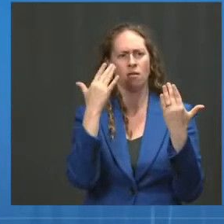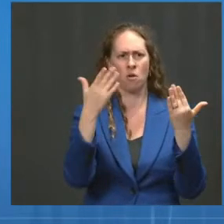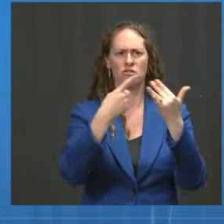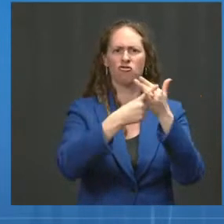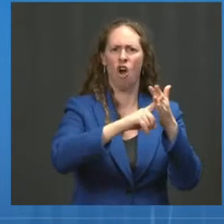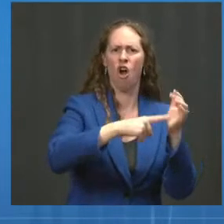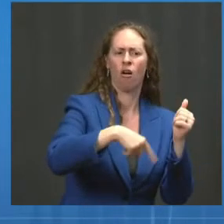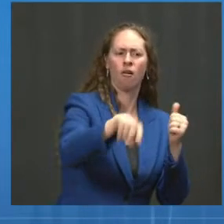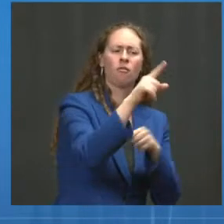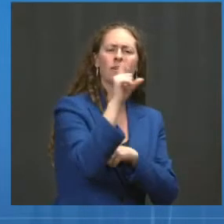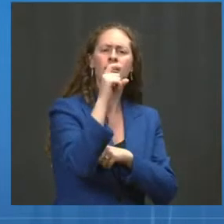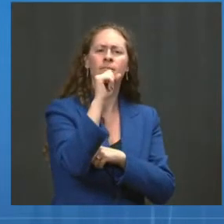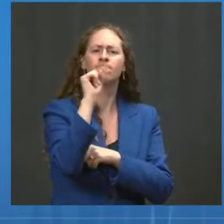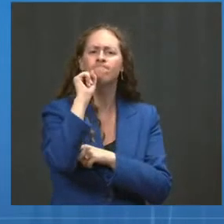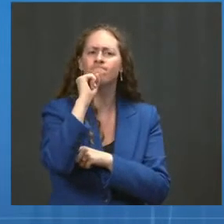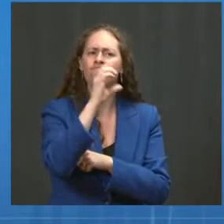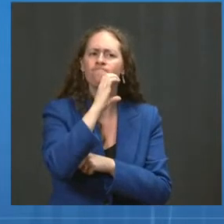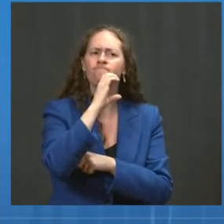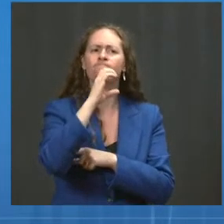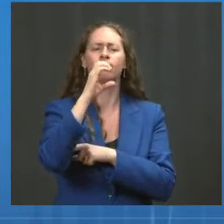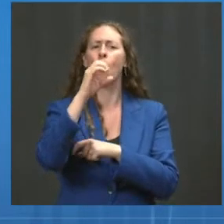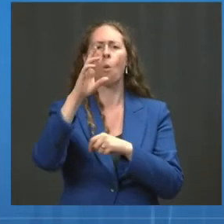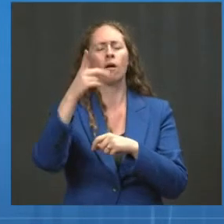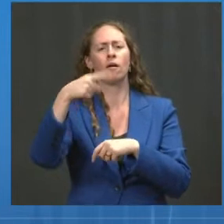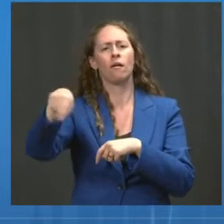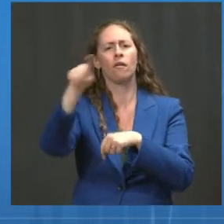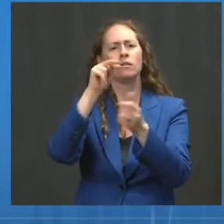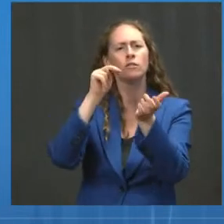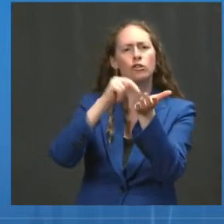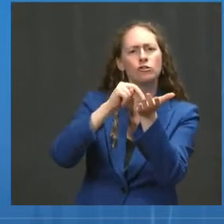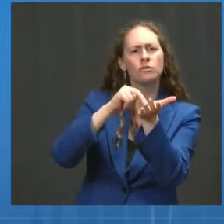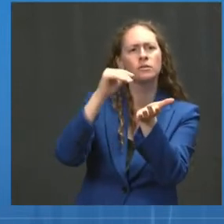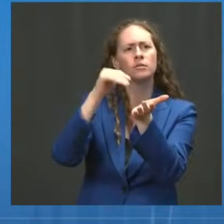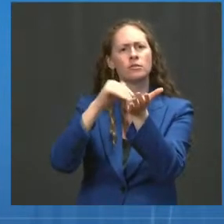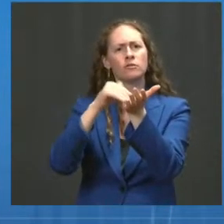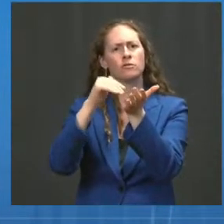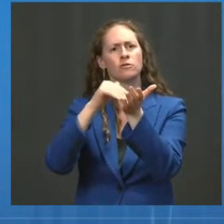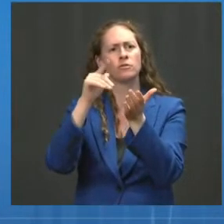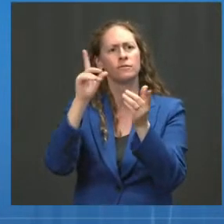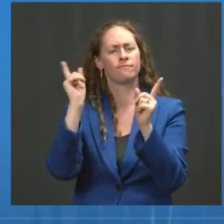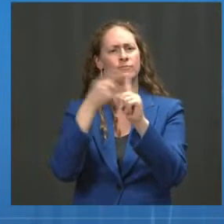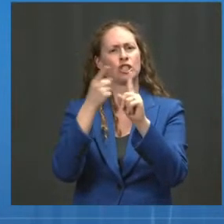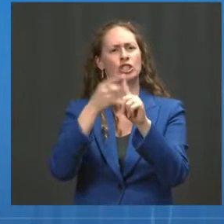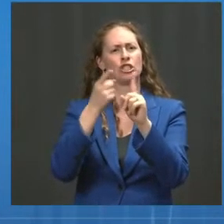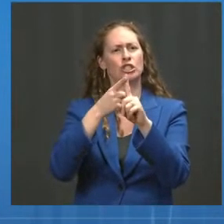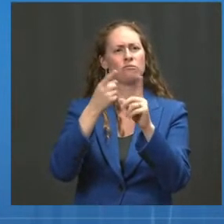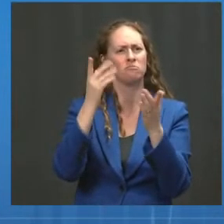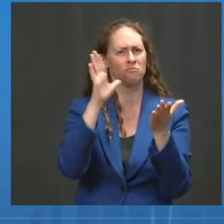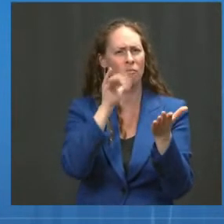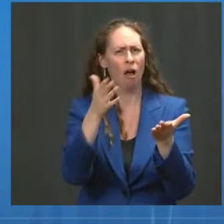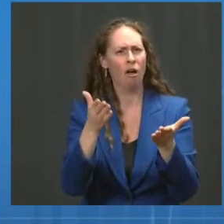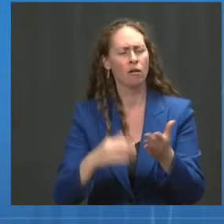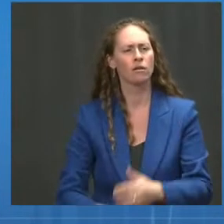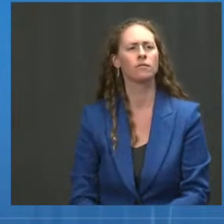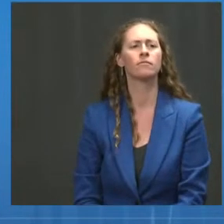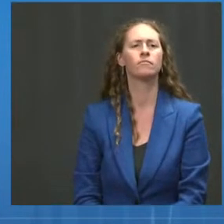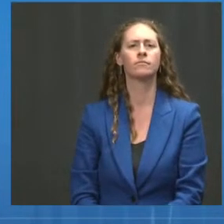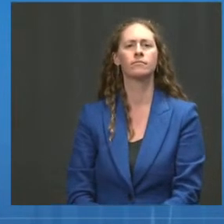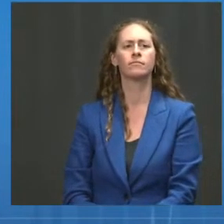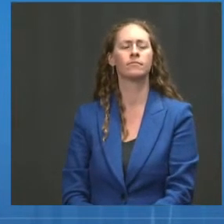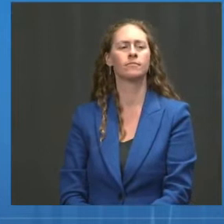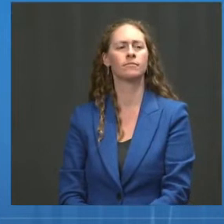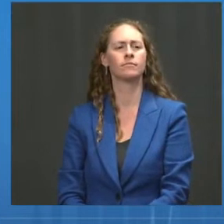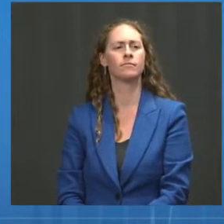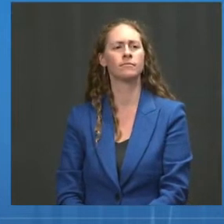you say in this statement that the protection against severe disease, hospitalization, and death could diminish. How certain are you